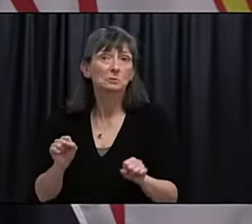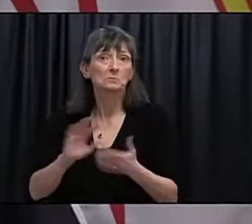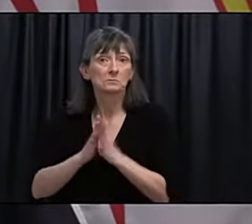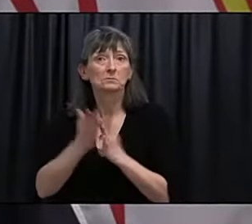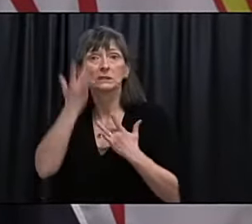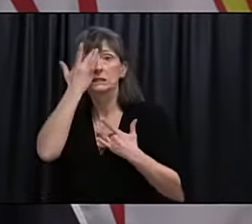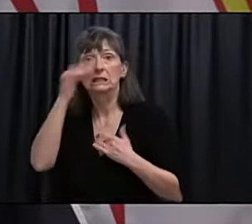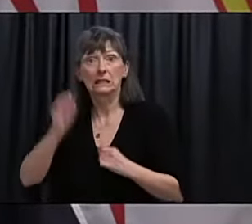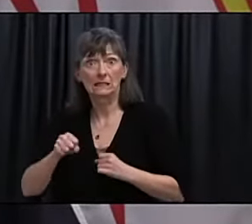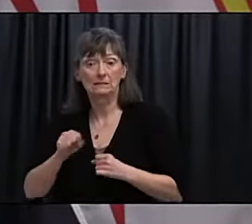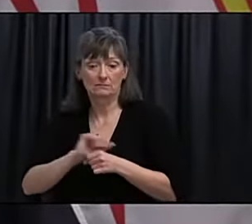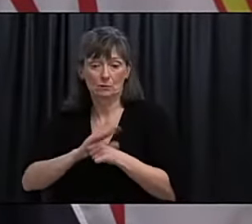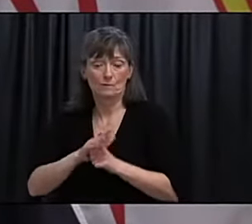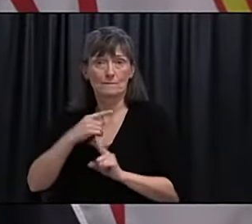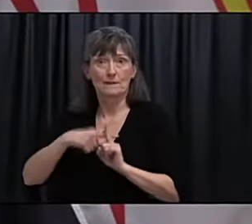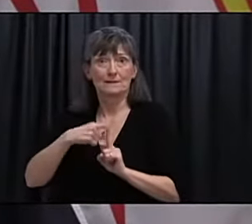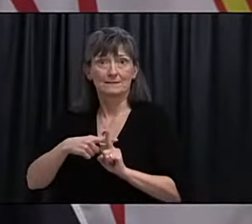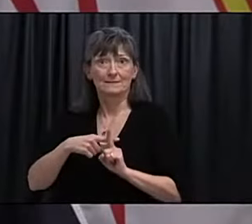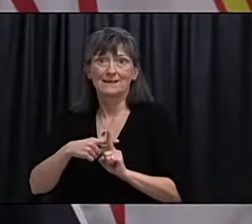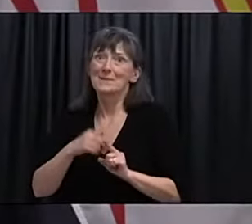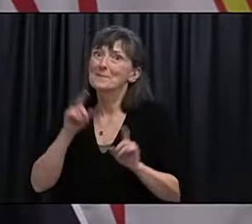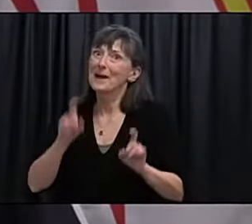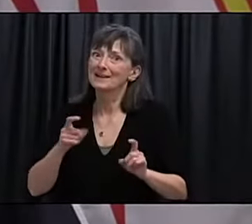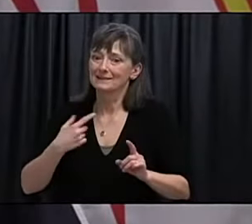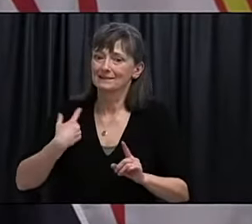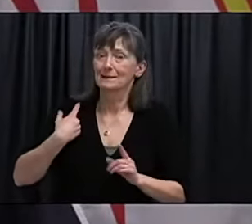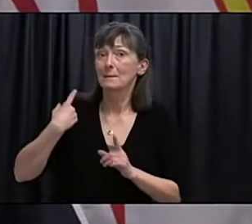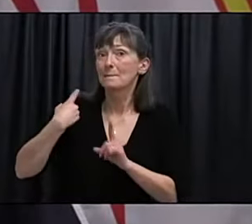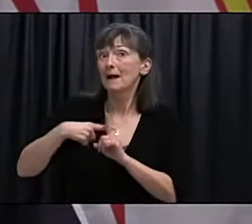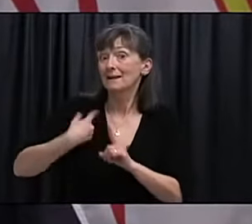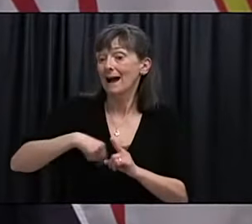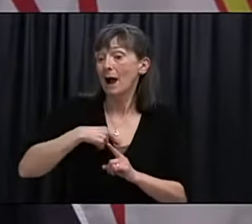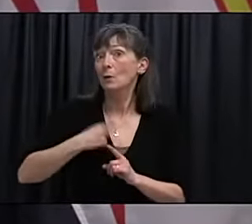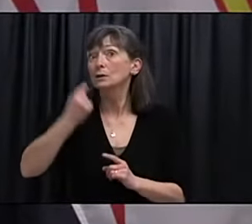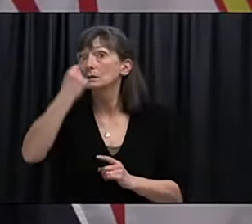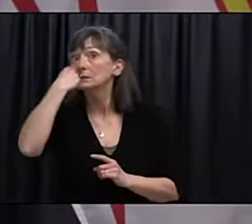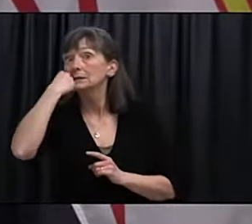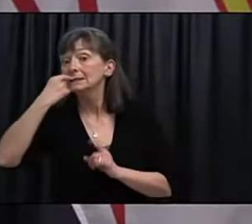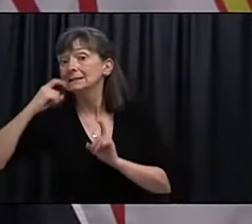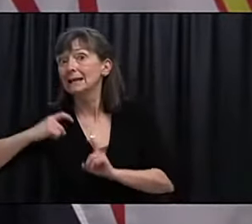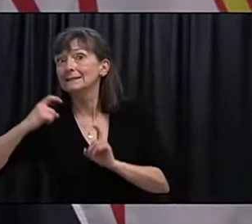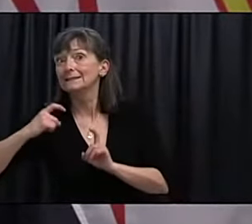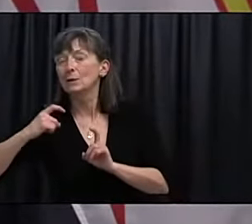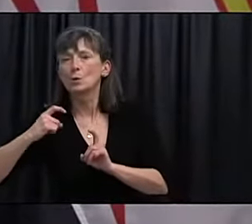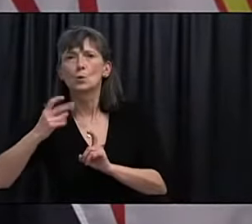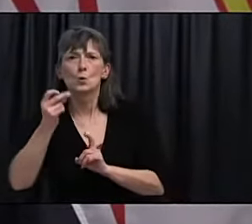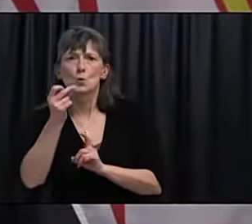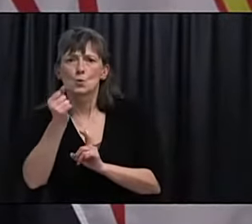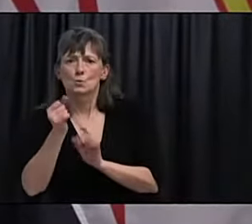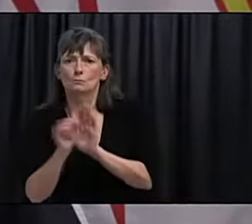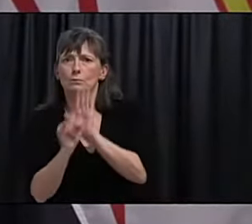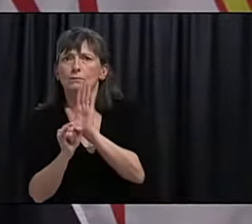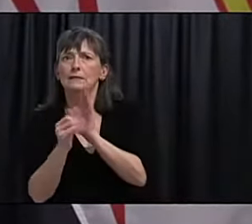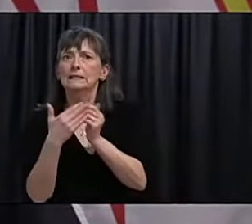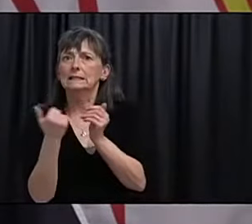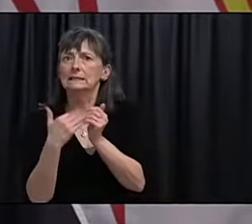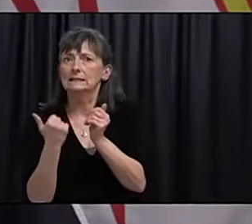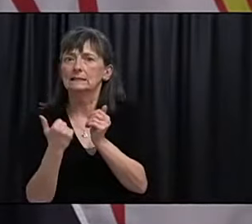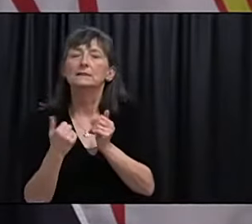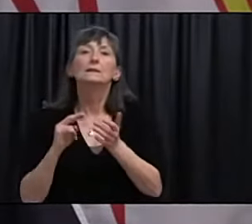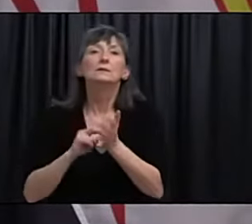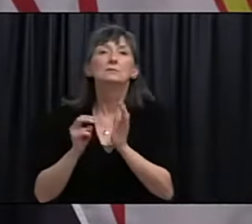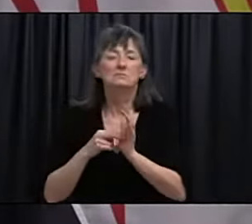especially with the tests that we're using, they're very, very sensitive. It doesn't take a whole lot of genetic material to give you a positive test. So,